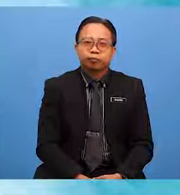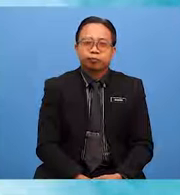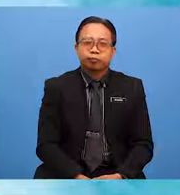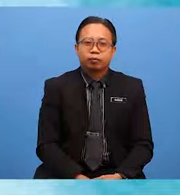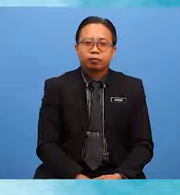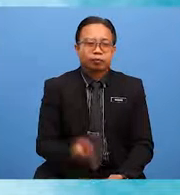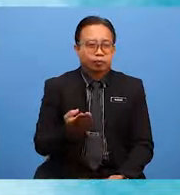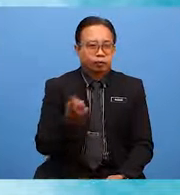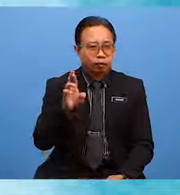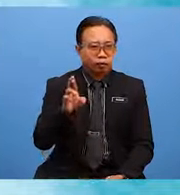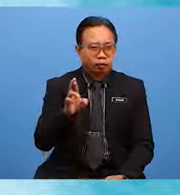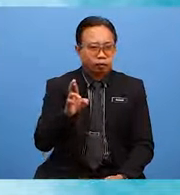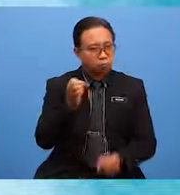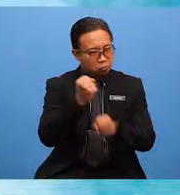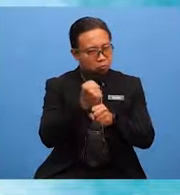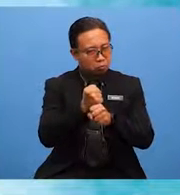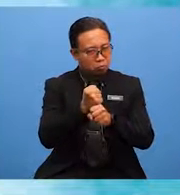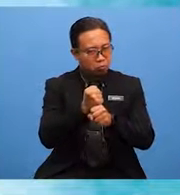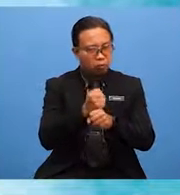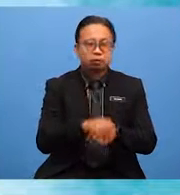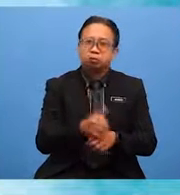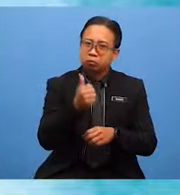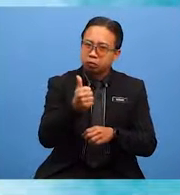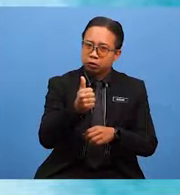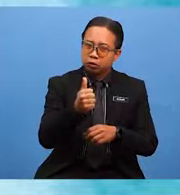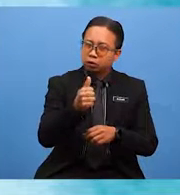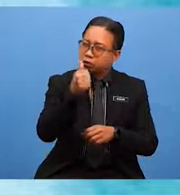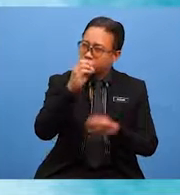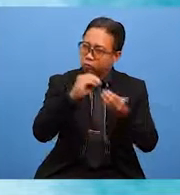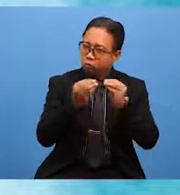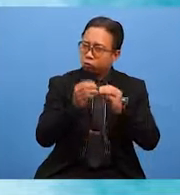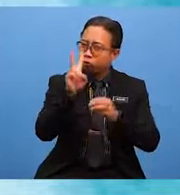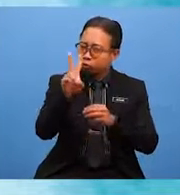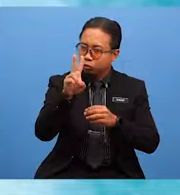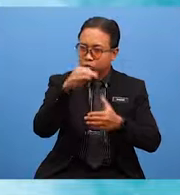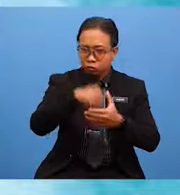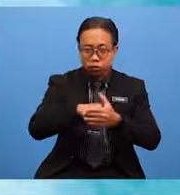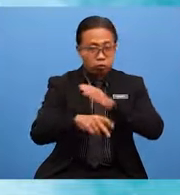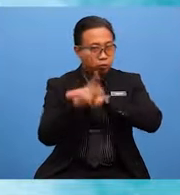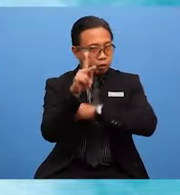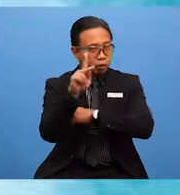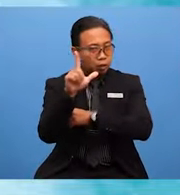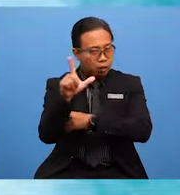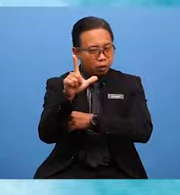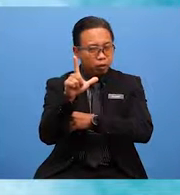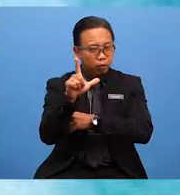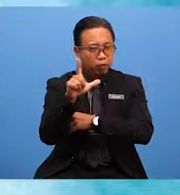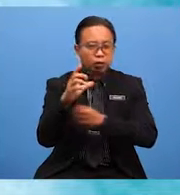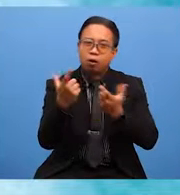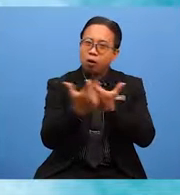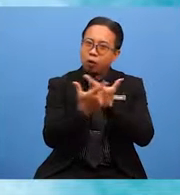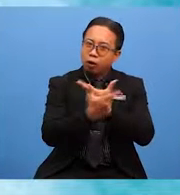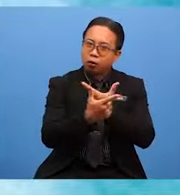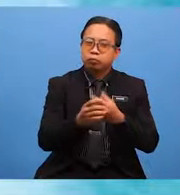Their hard work paid off when they won the second place in Kuala Lumpur State Coral Speaking competition